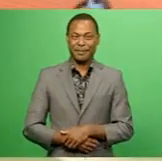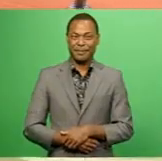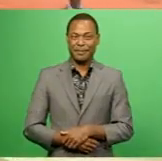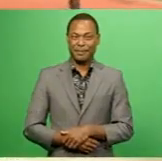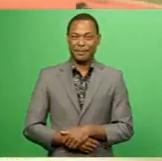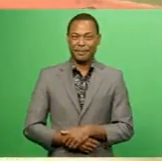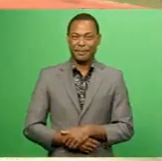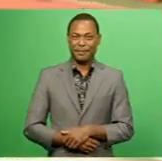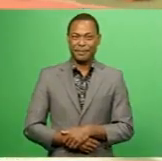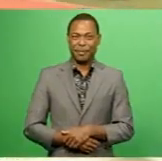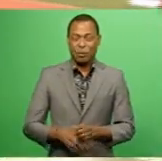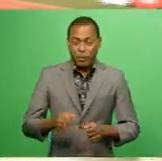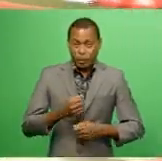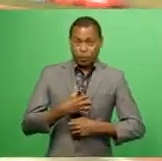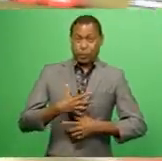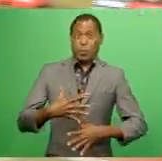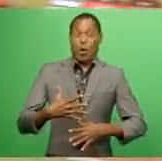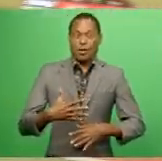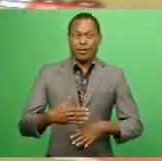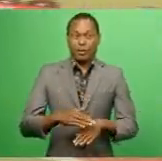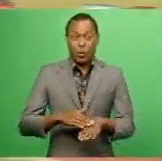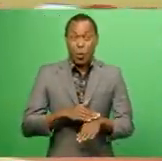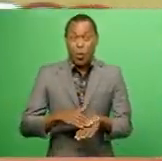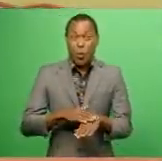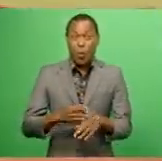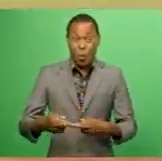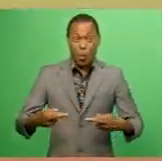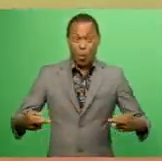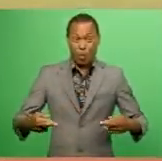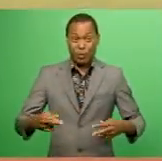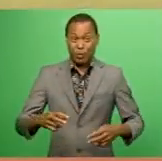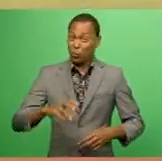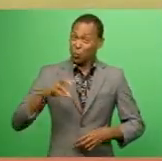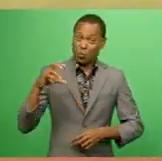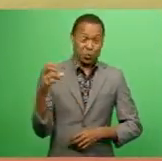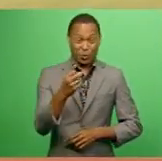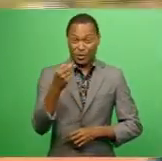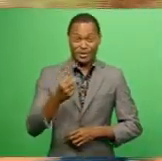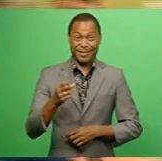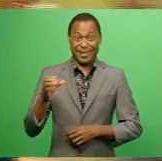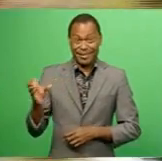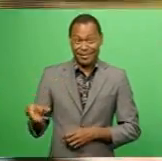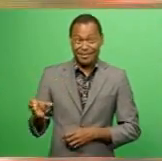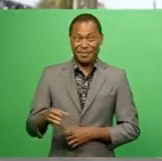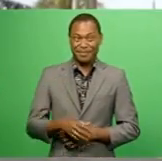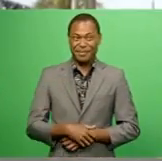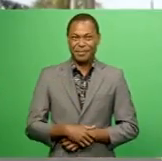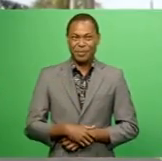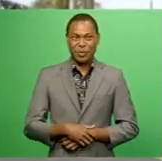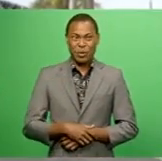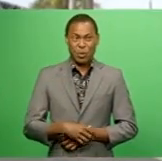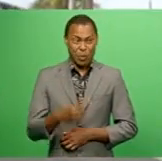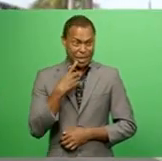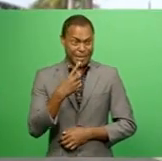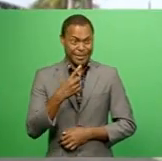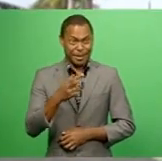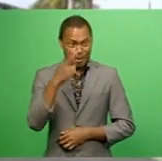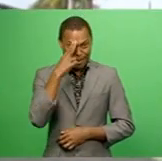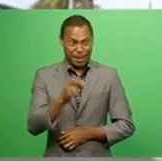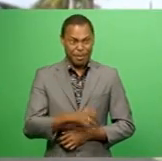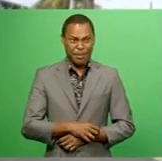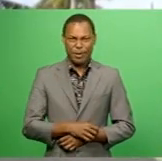It came as a surprise for Blue Ribbon winner Anare Saylo. So, money wasn't really the best time.